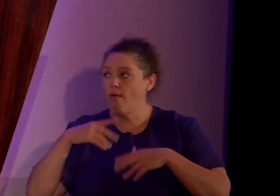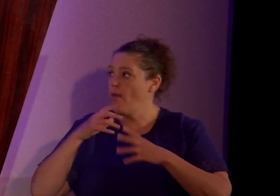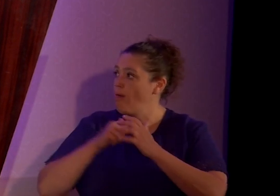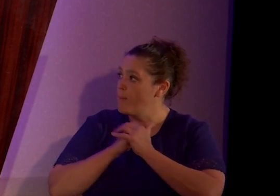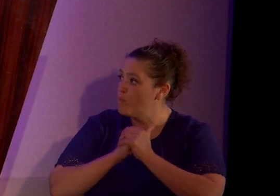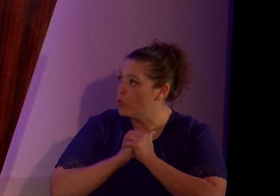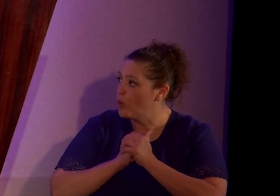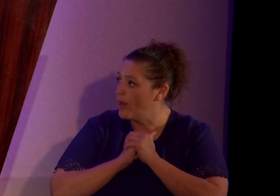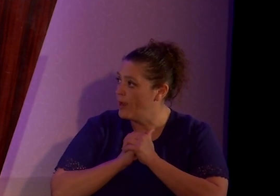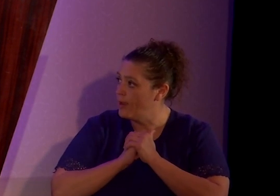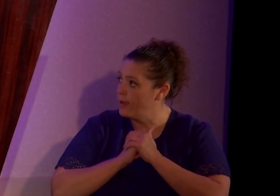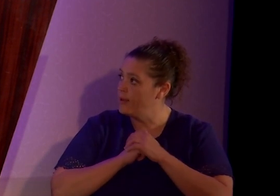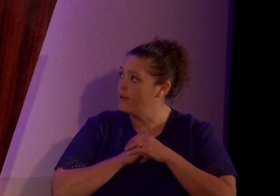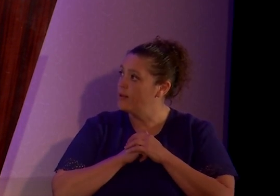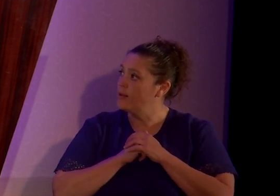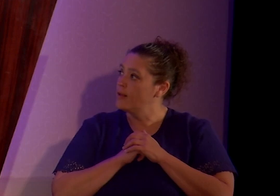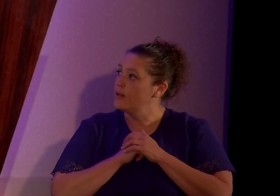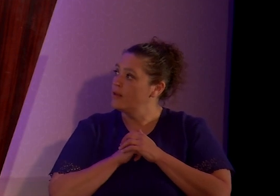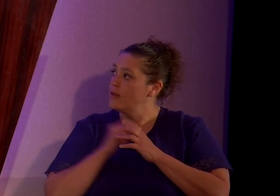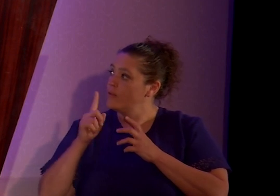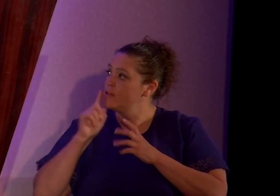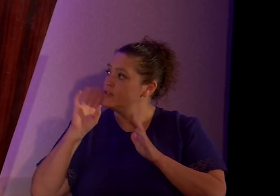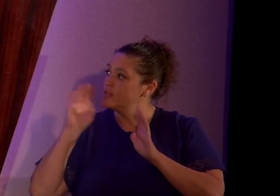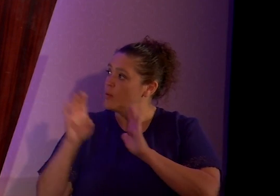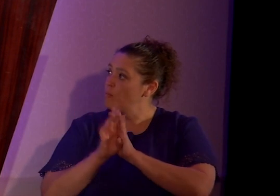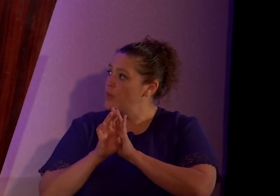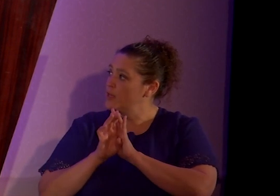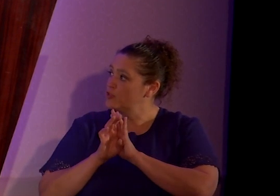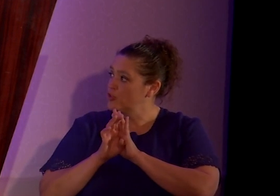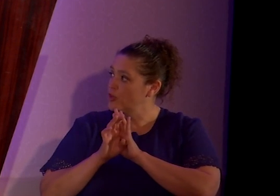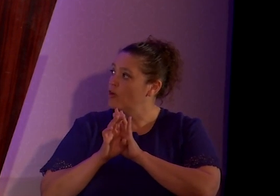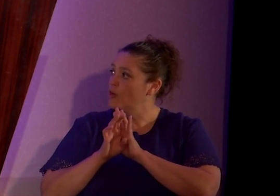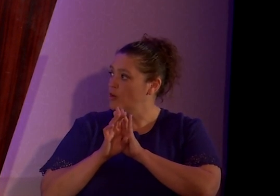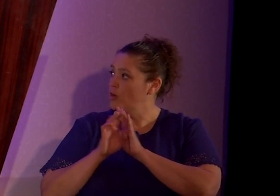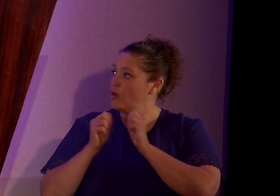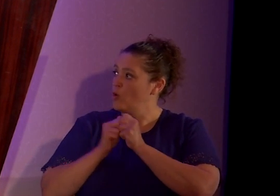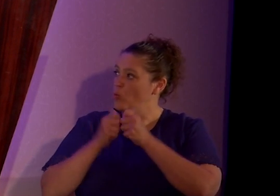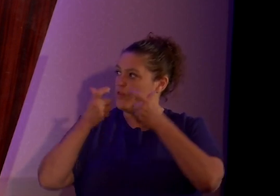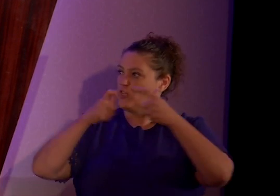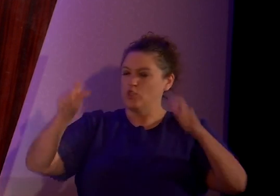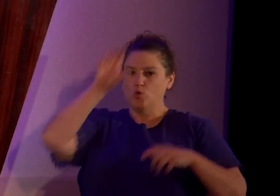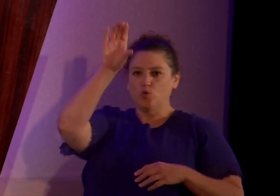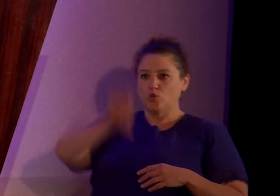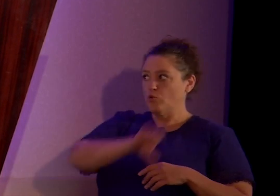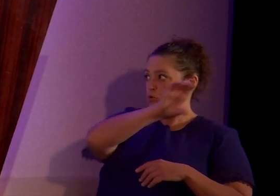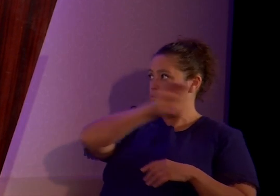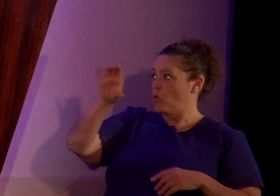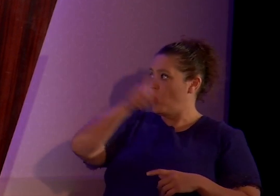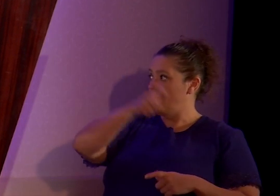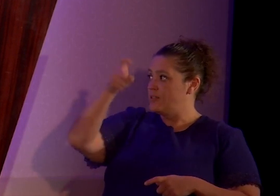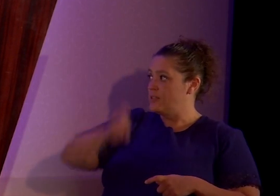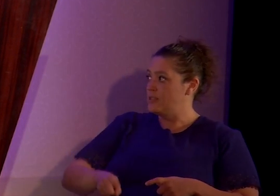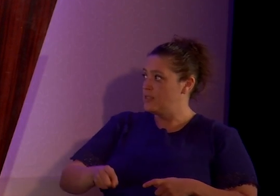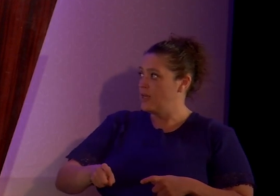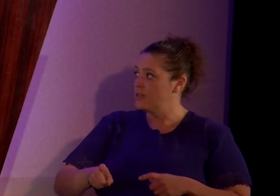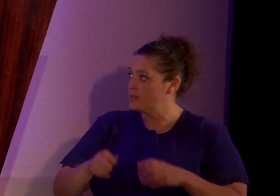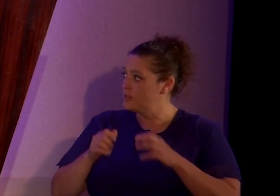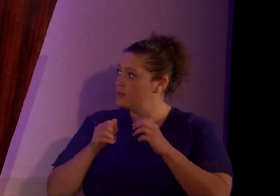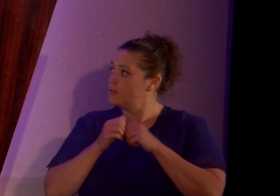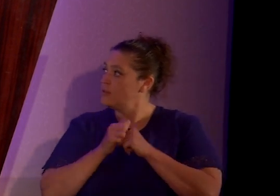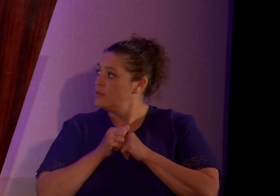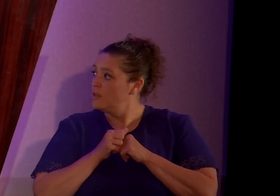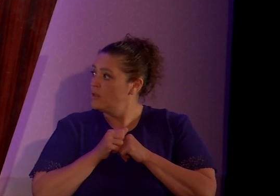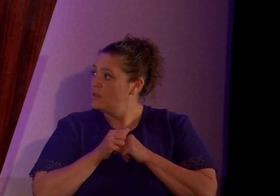And, oh, and this is a picture of us at some giant cross they have in Texas with the stations of the cross around it,